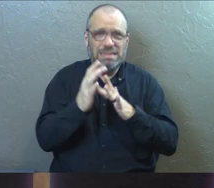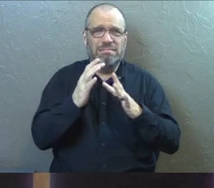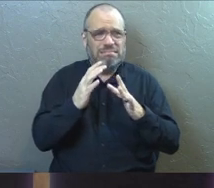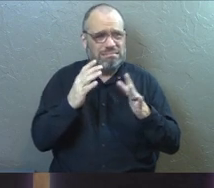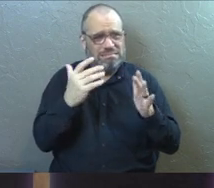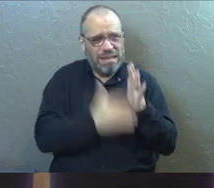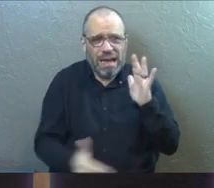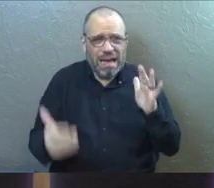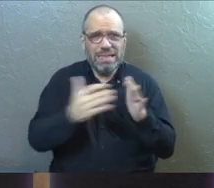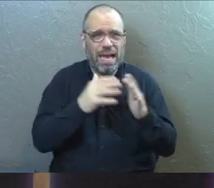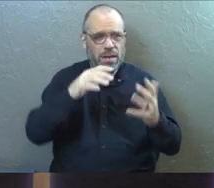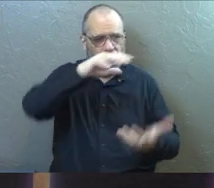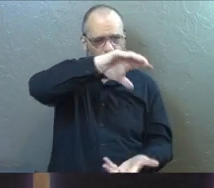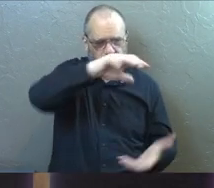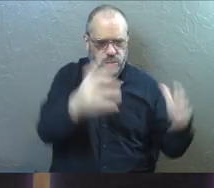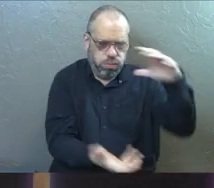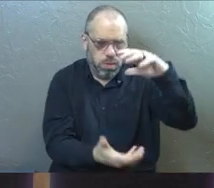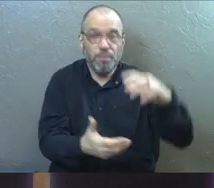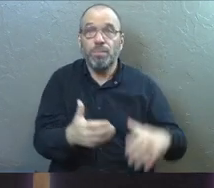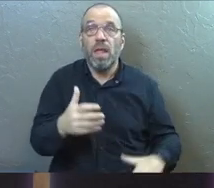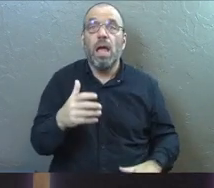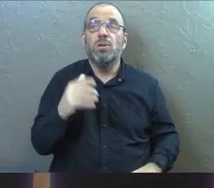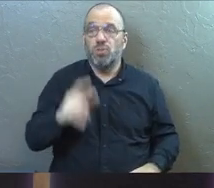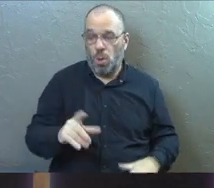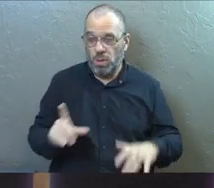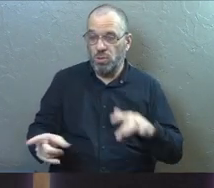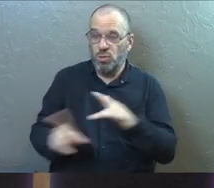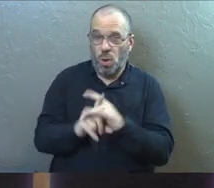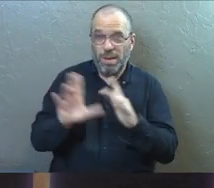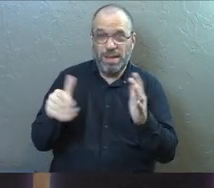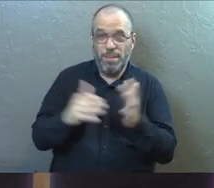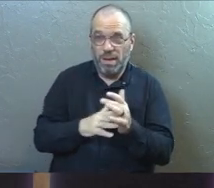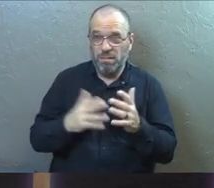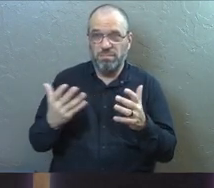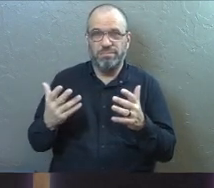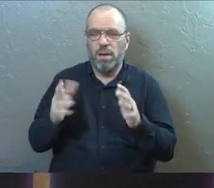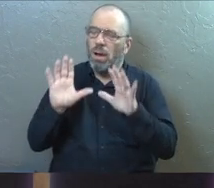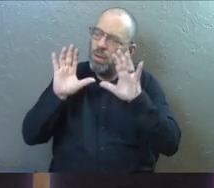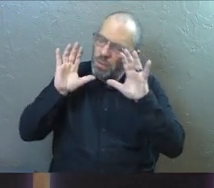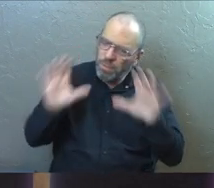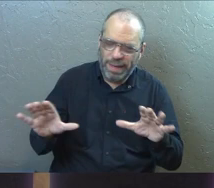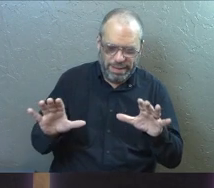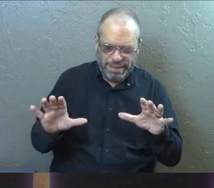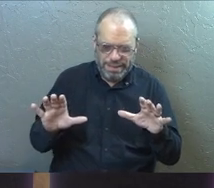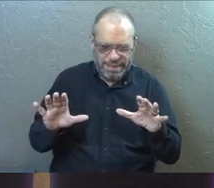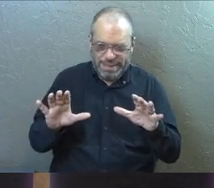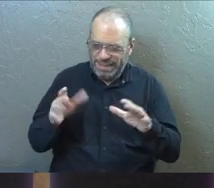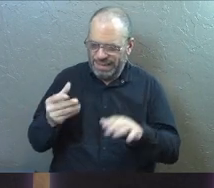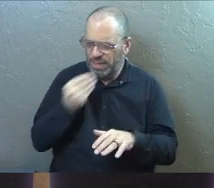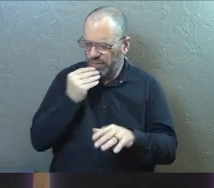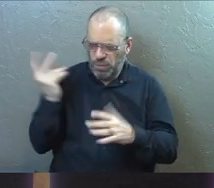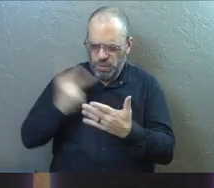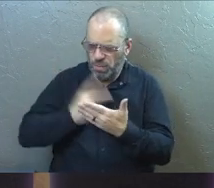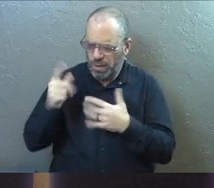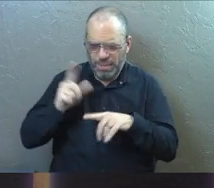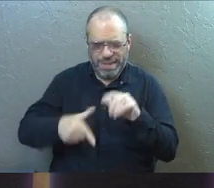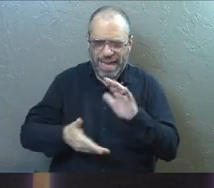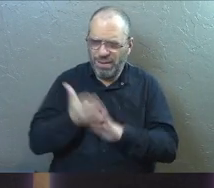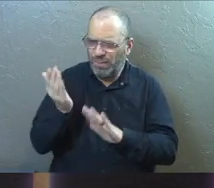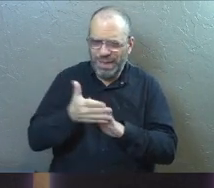trying to turn it upside down. So when these guys are coming into the middle of this and they're like, listen, we can't run this food program.